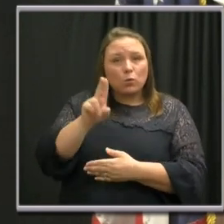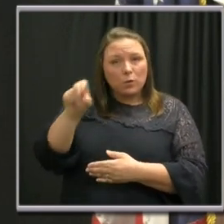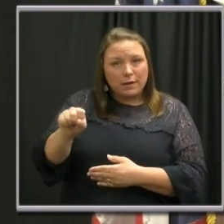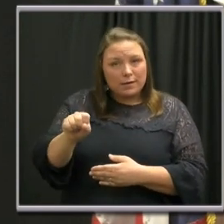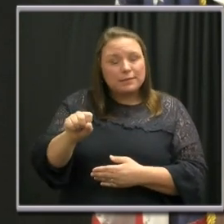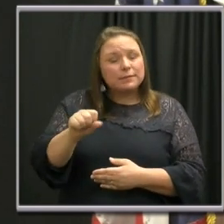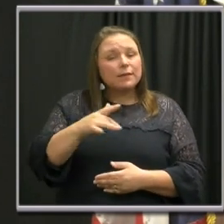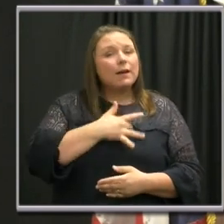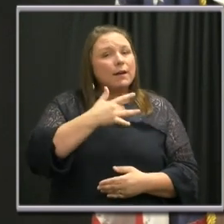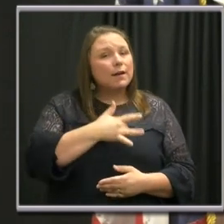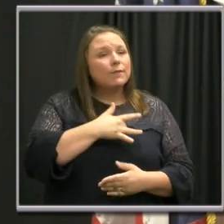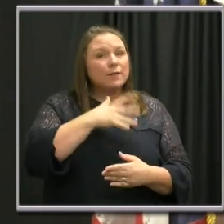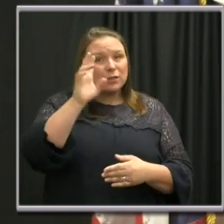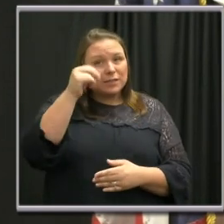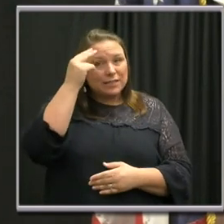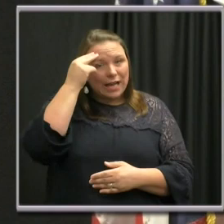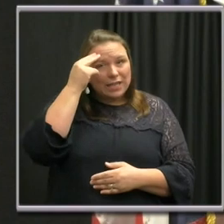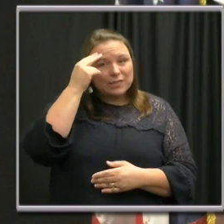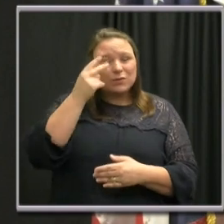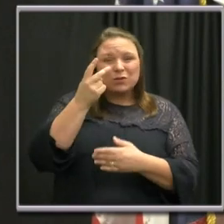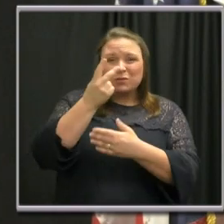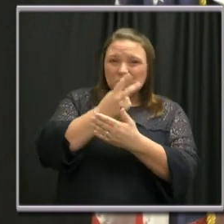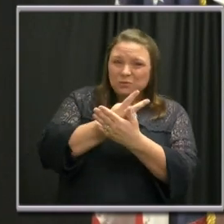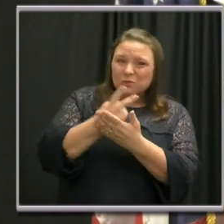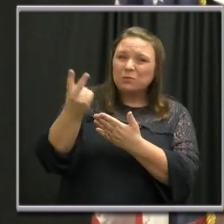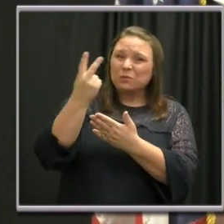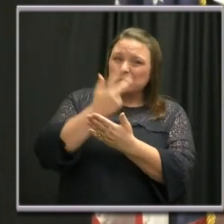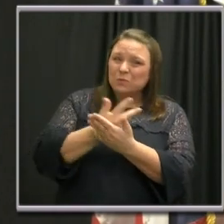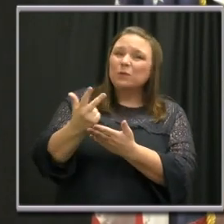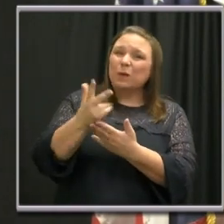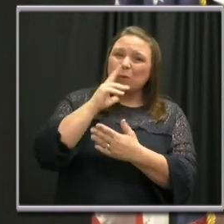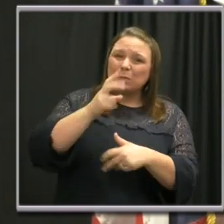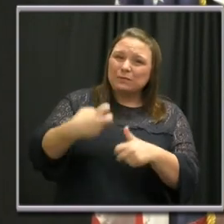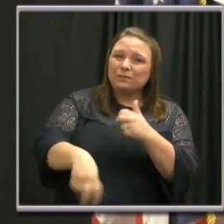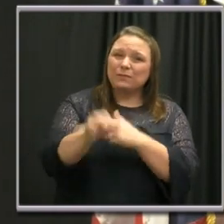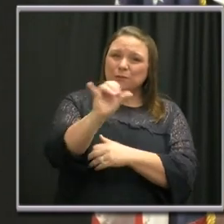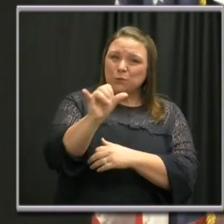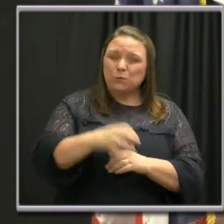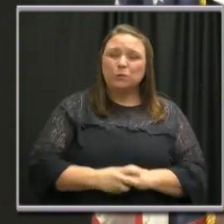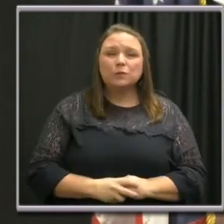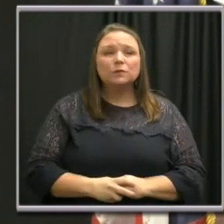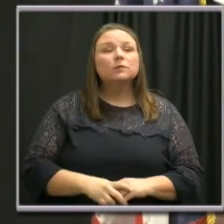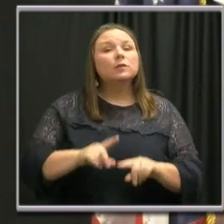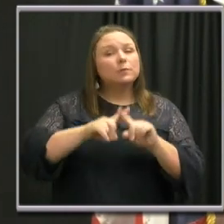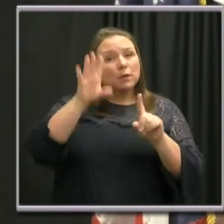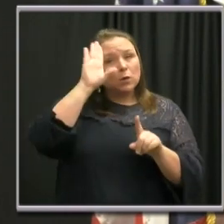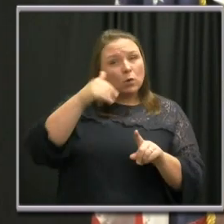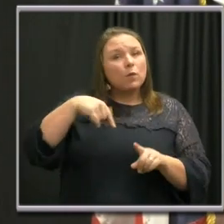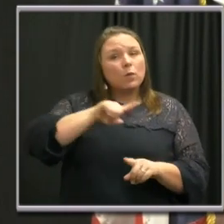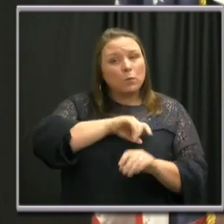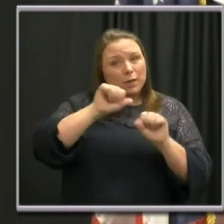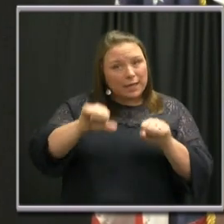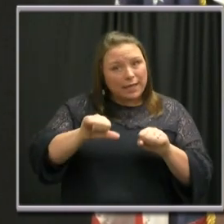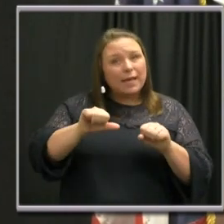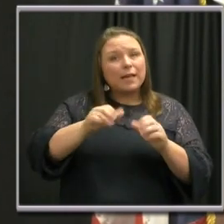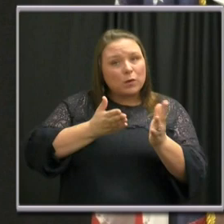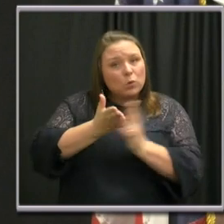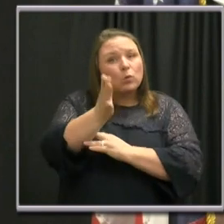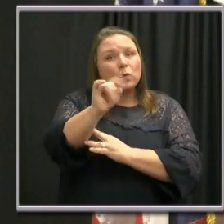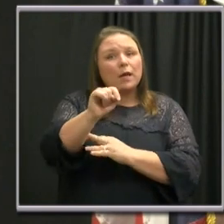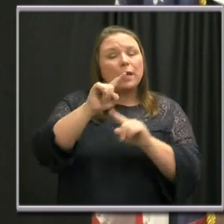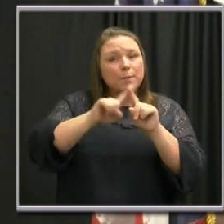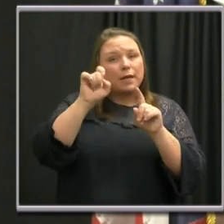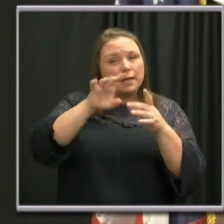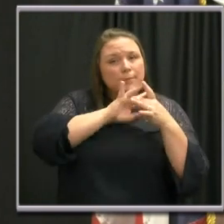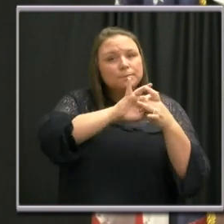and I believe in Nashville the next couple of weeks may also be as tough. But I know we can all get this together, but we all need to be